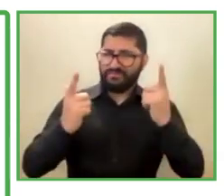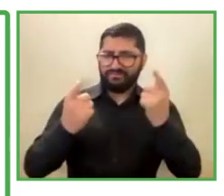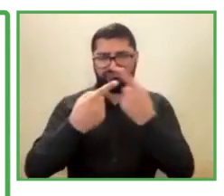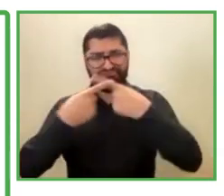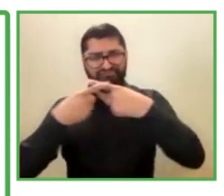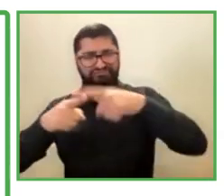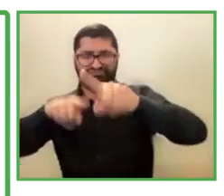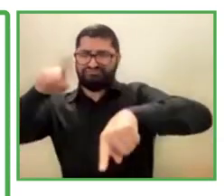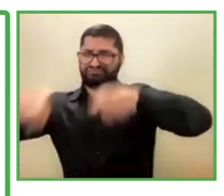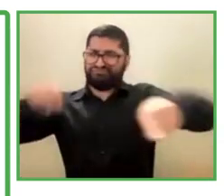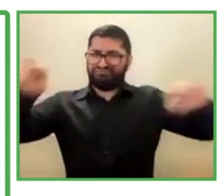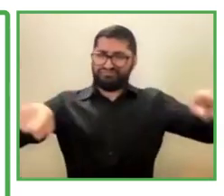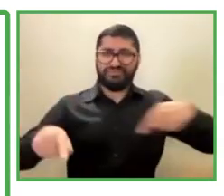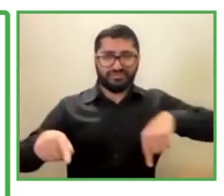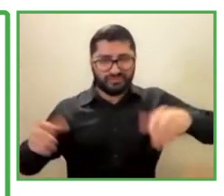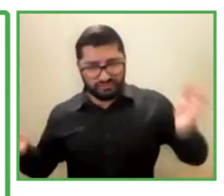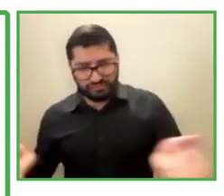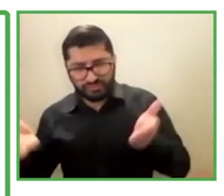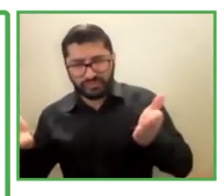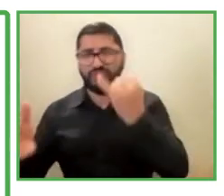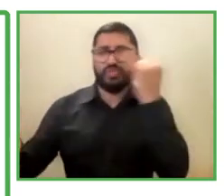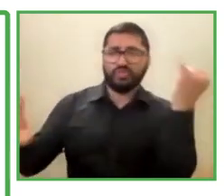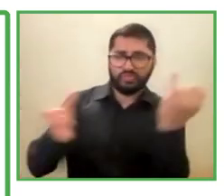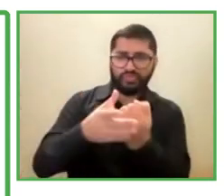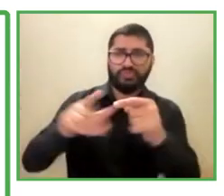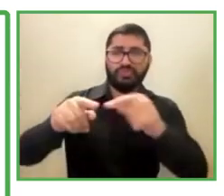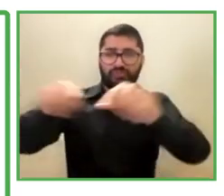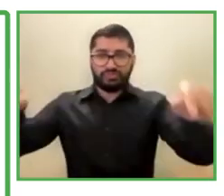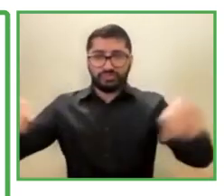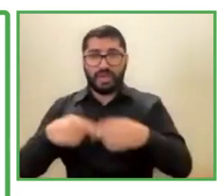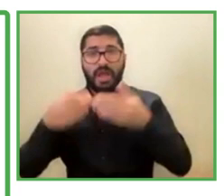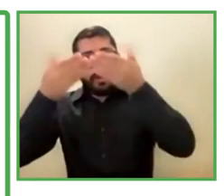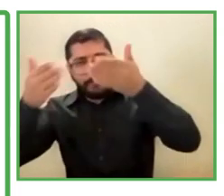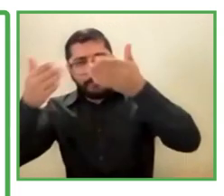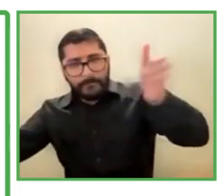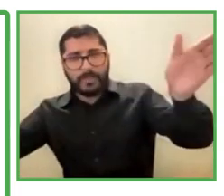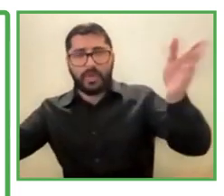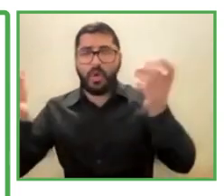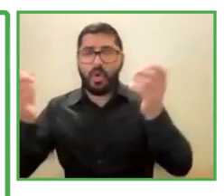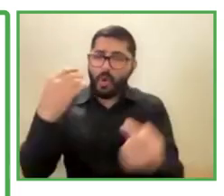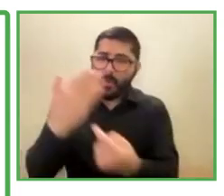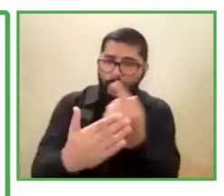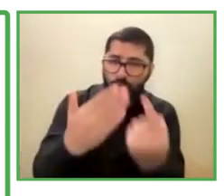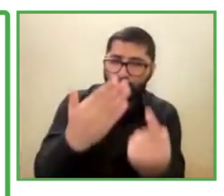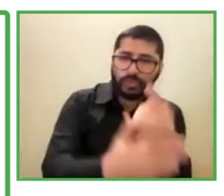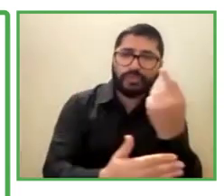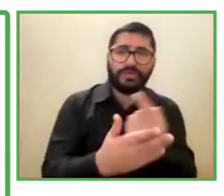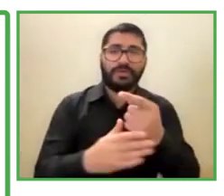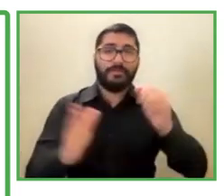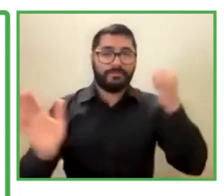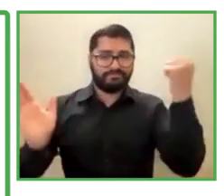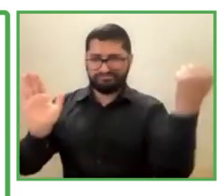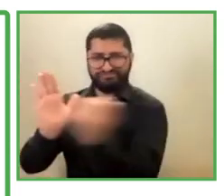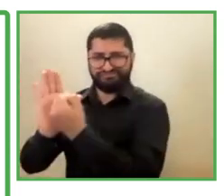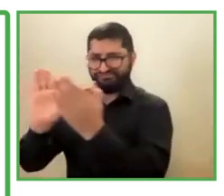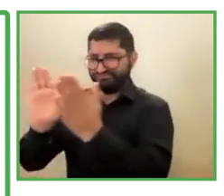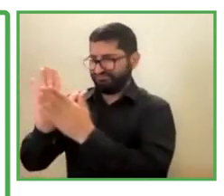encouraging inclusion of space, opening possibilities, and showing